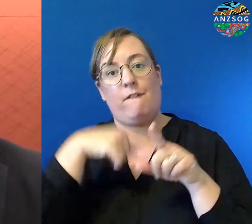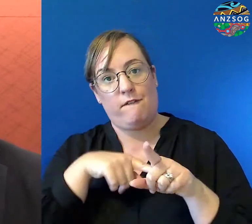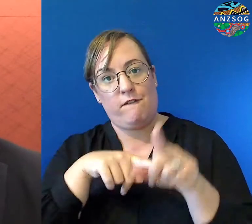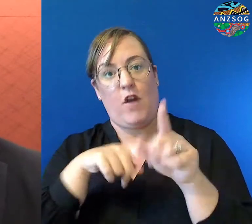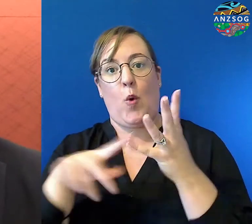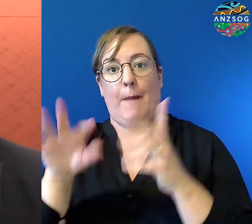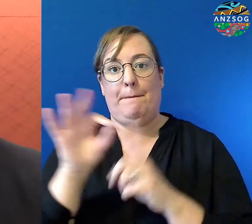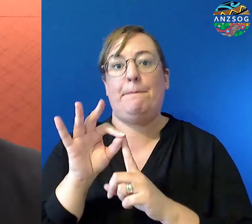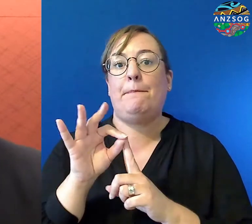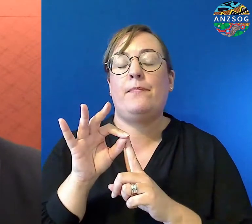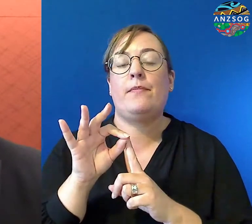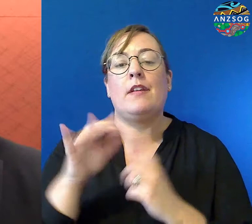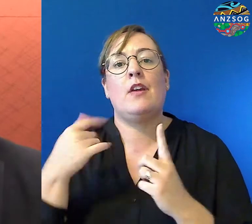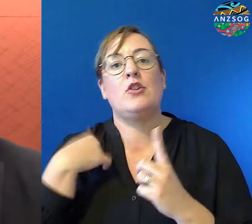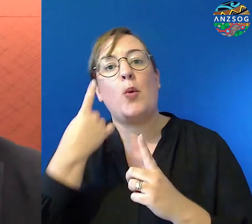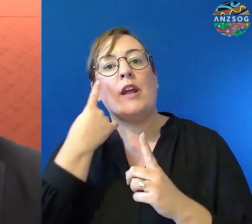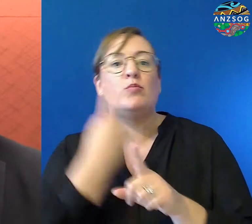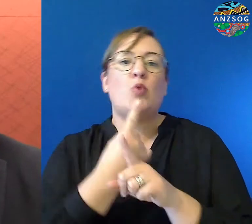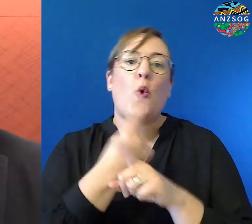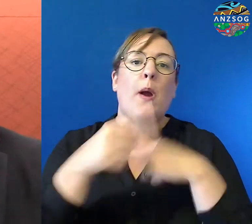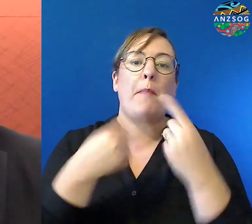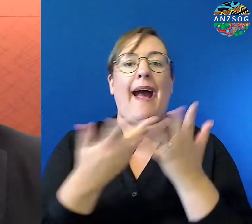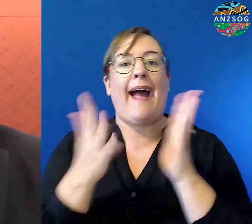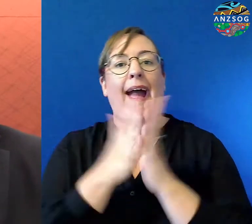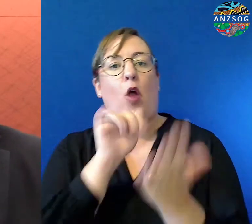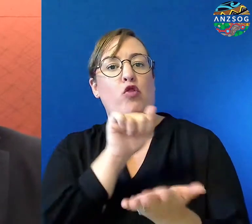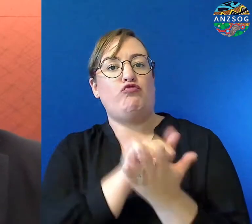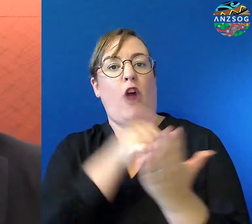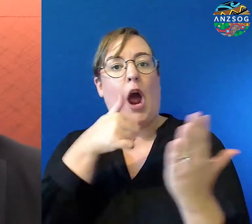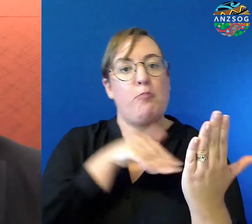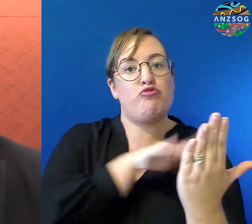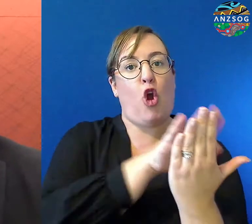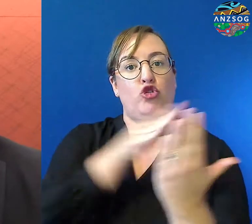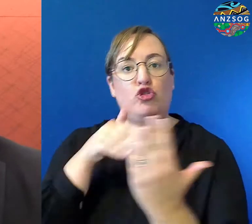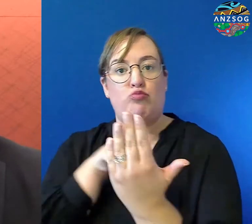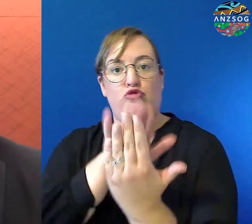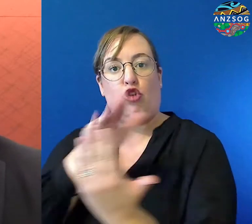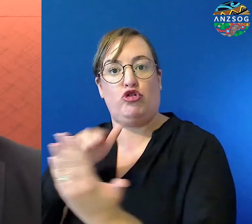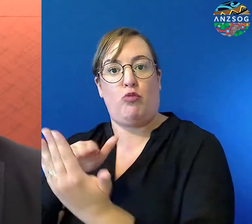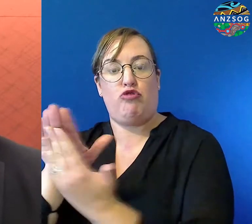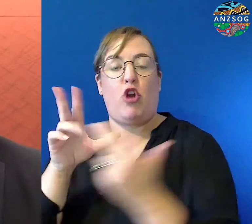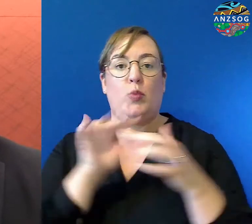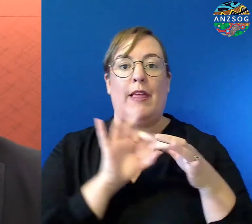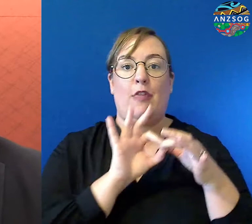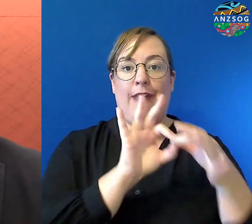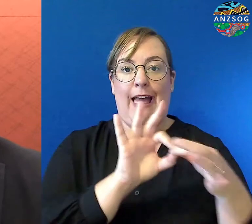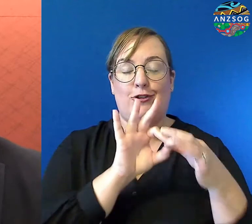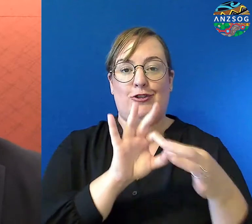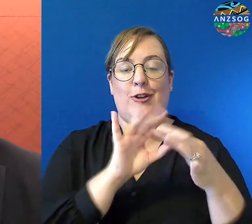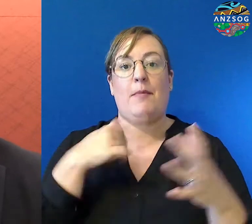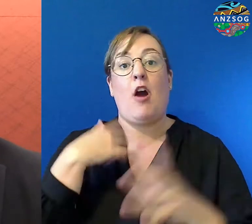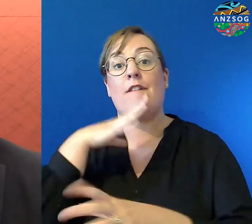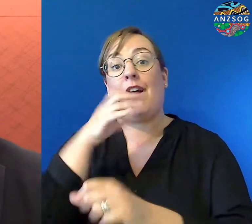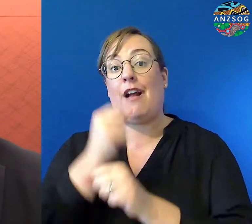about emerging approaches and approaches which reset the relationship between government and Indigenous